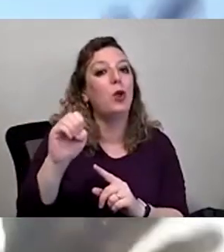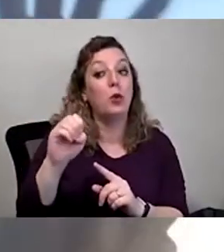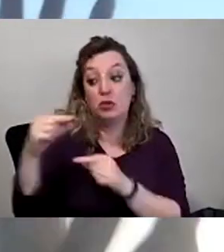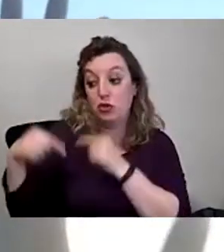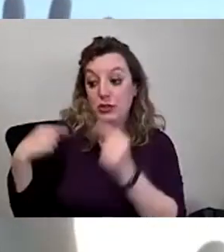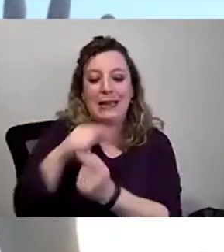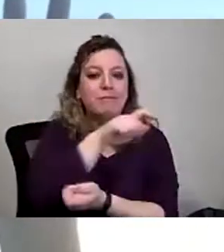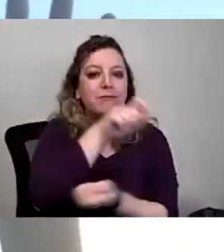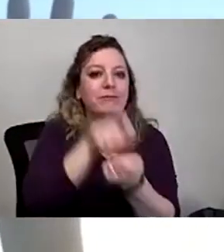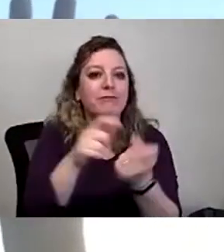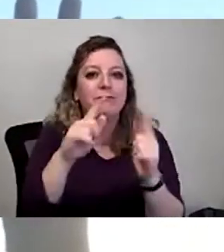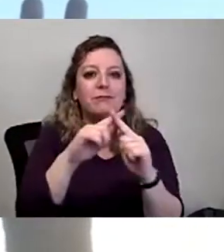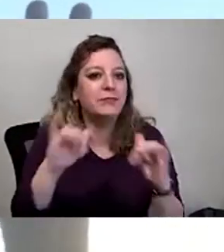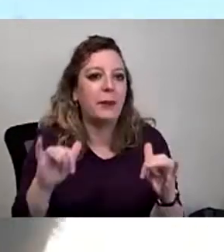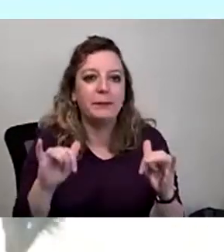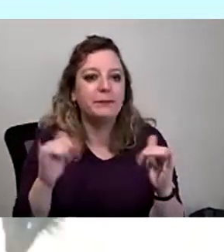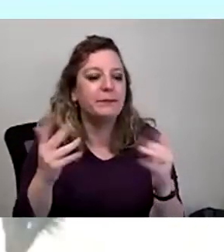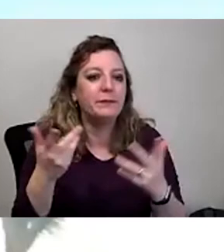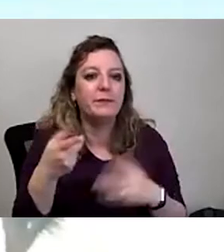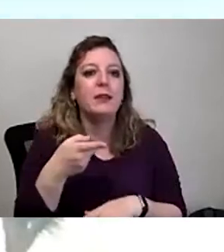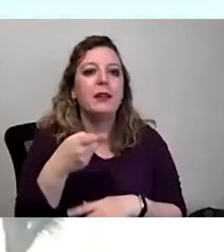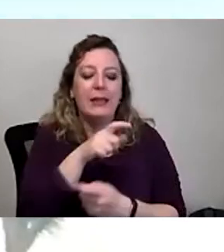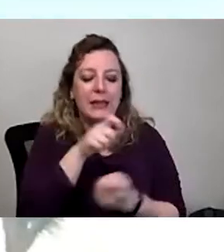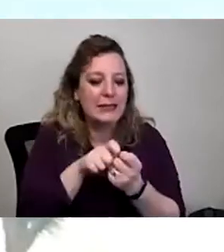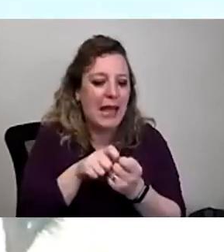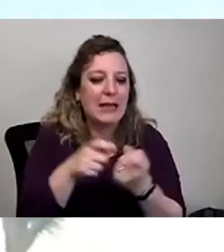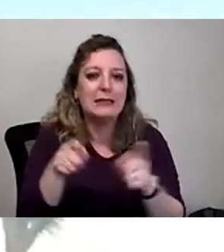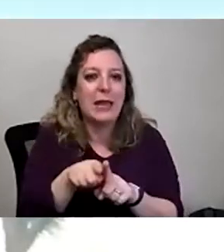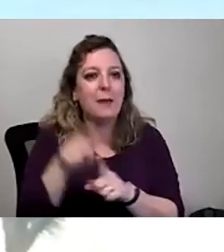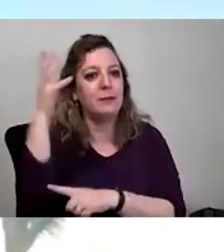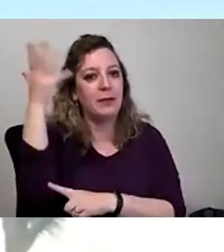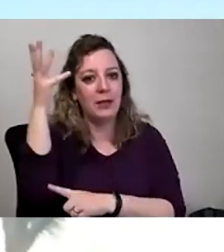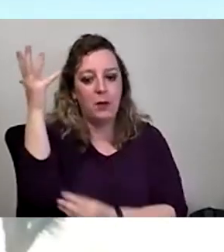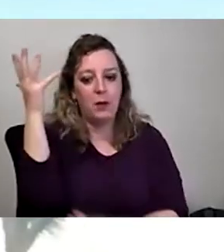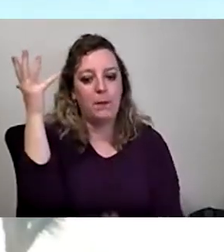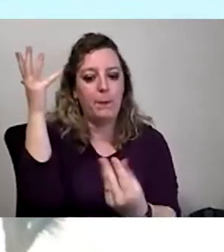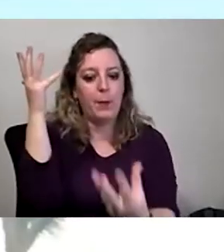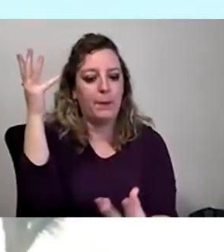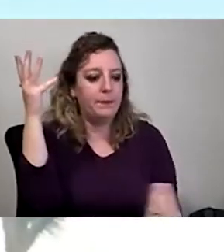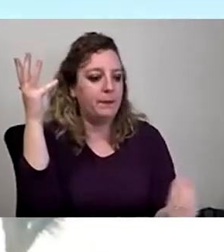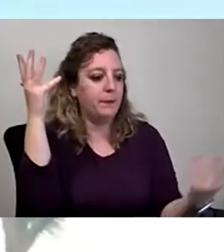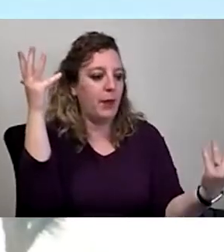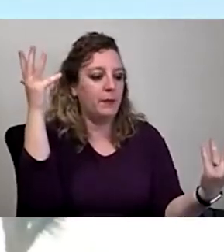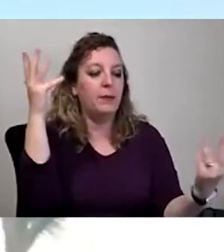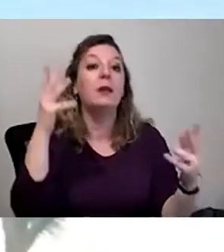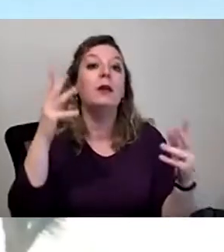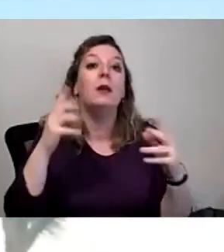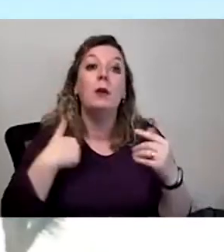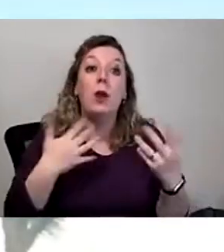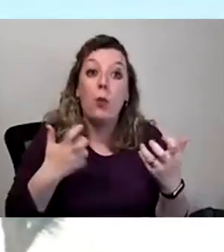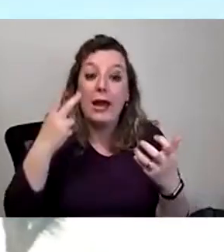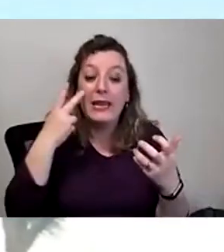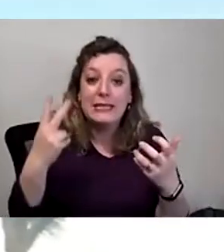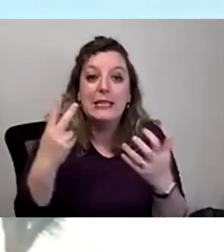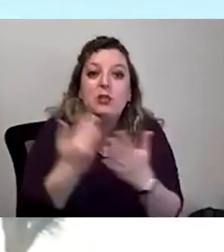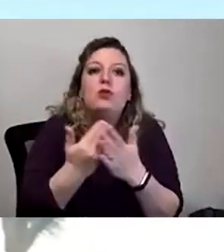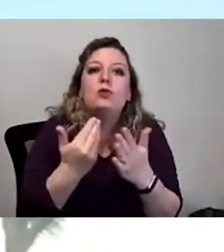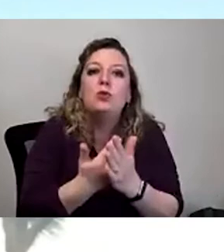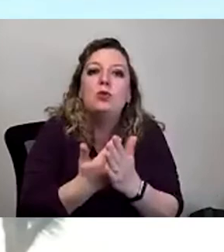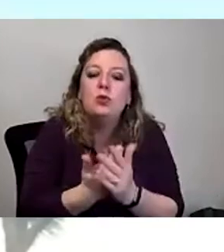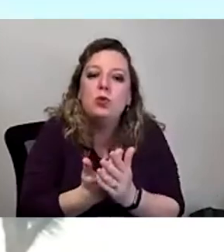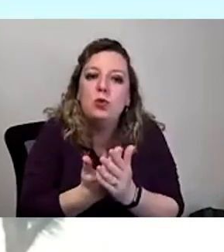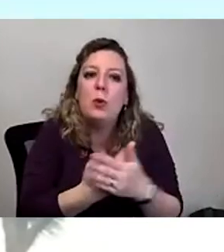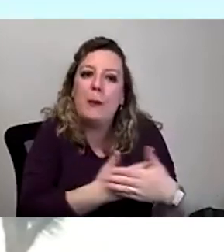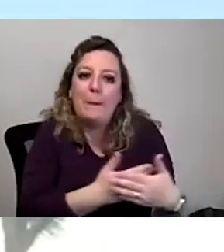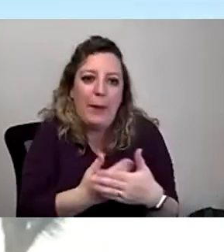to that larger Joshua tree. What we really want to see is brand new baby Joshua trees growing from seed because